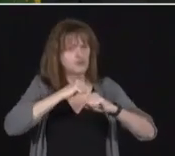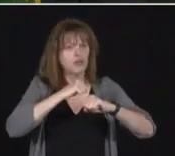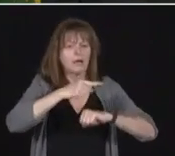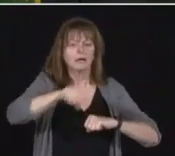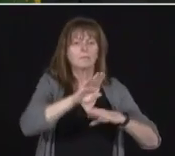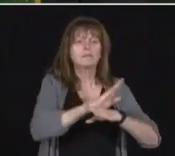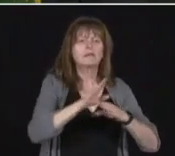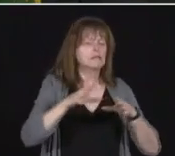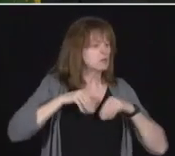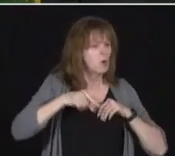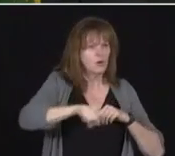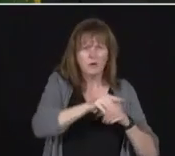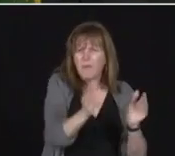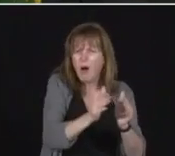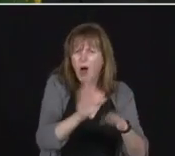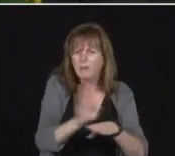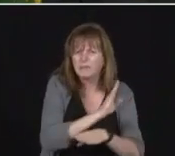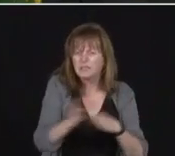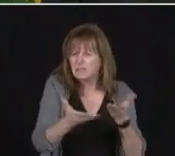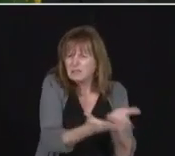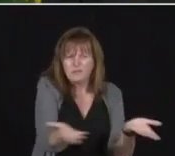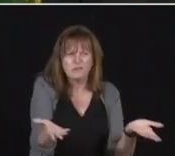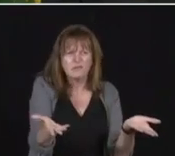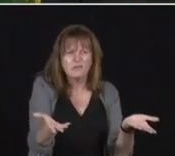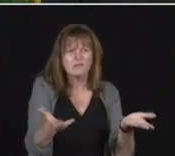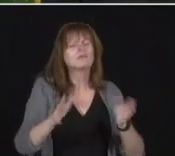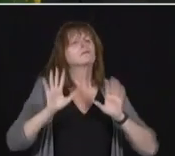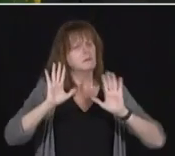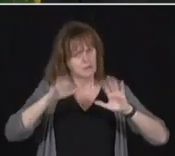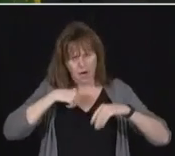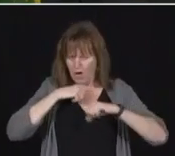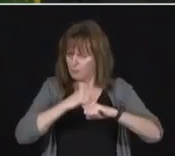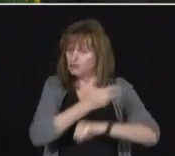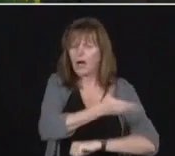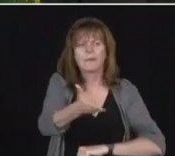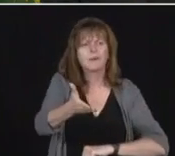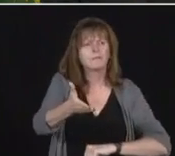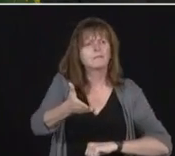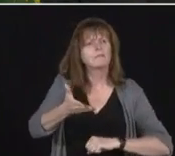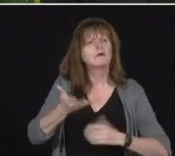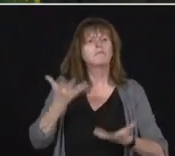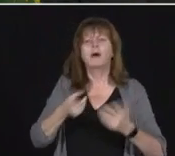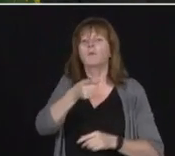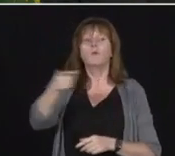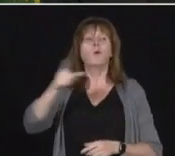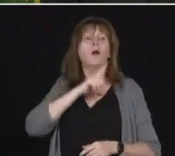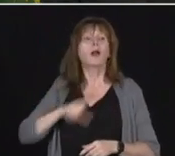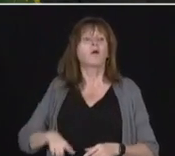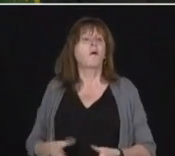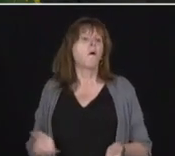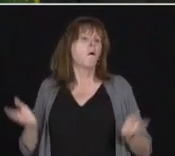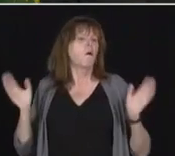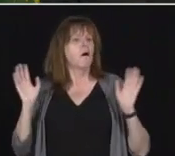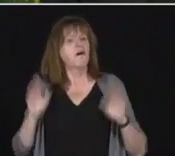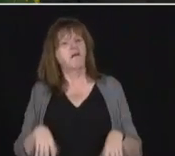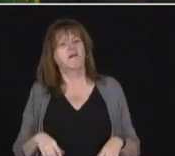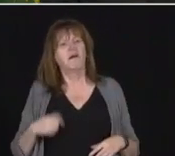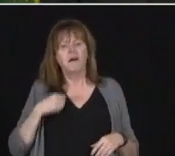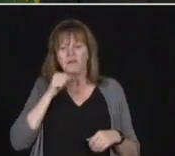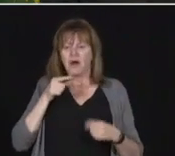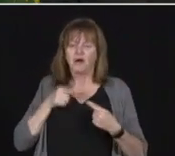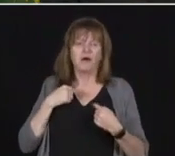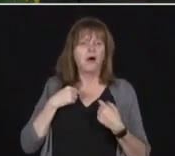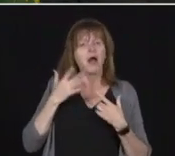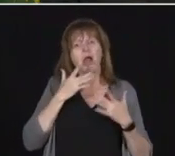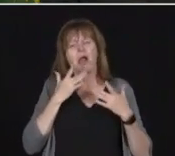out there that are struggling. And, you know, maybe maybe, you don't realize how it is to struggle. Maybe you don't realize when you have a